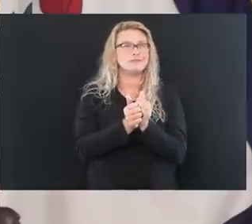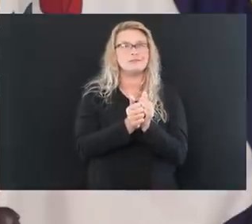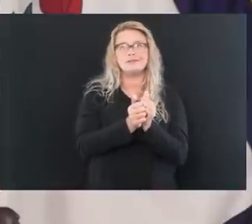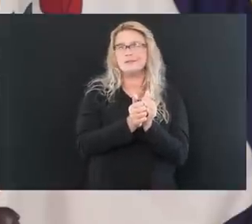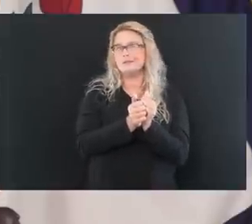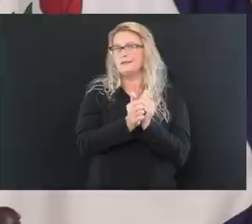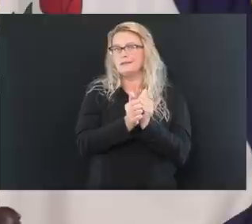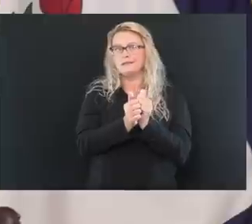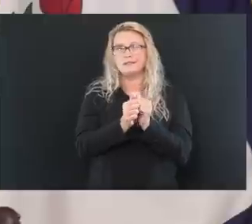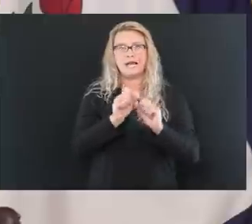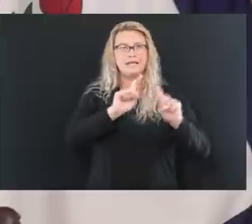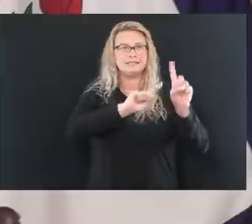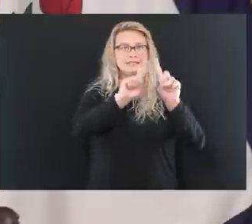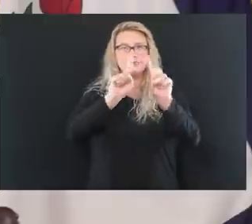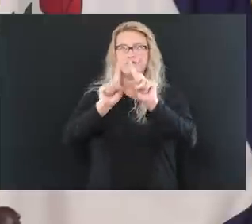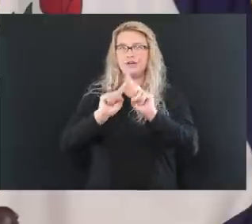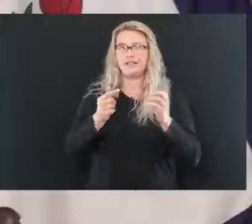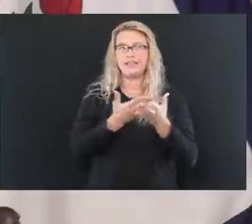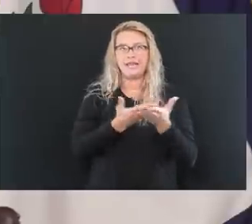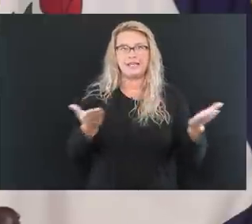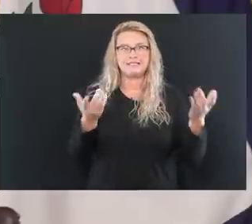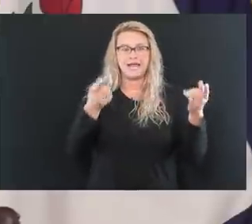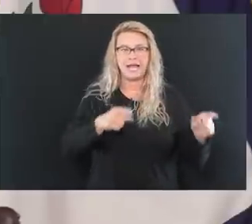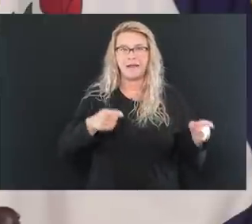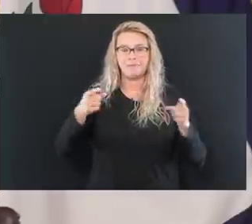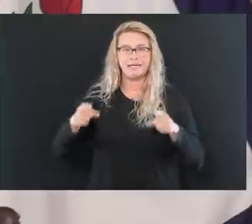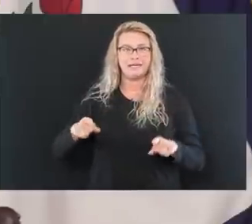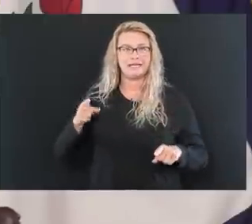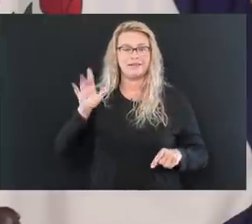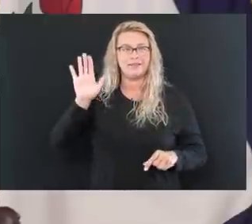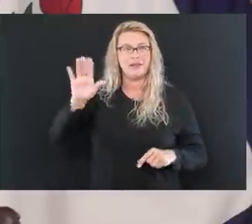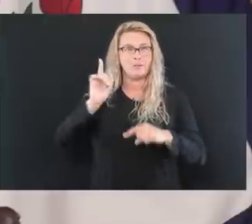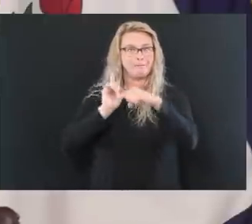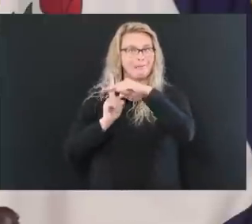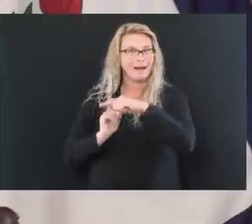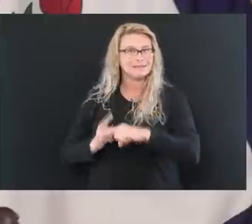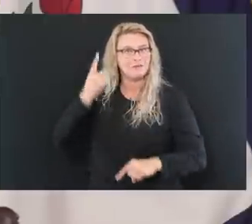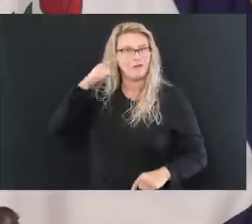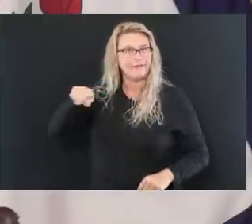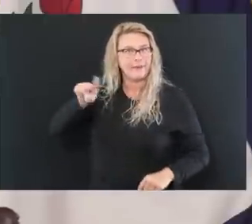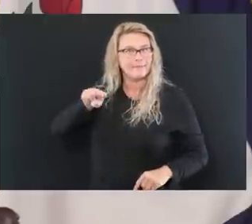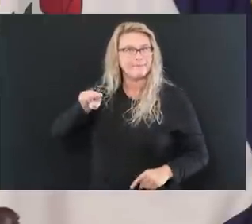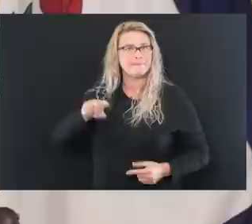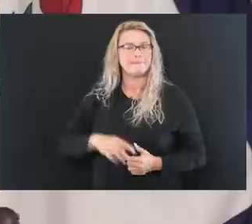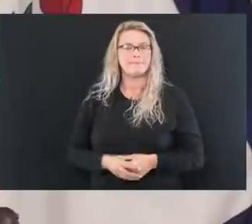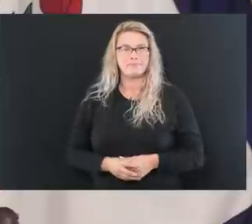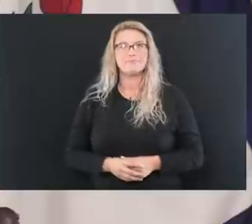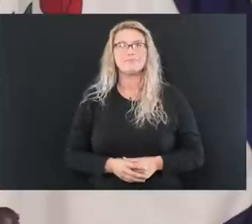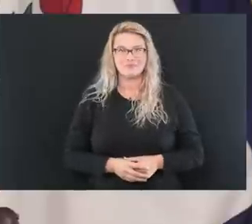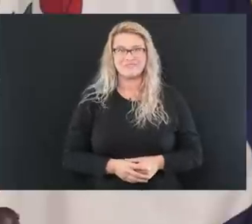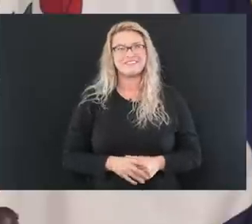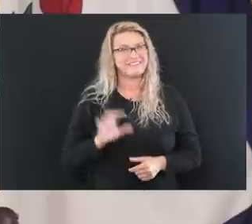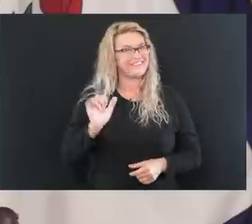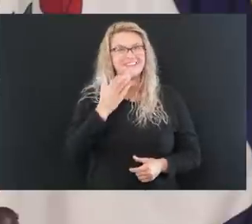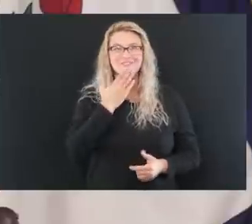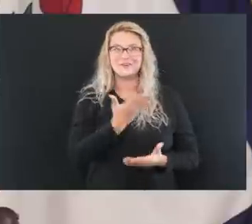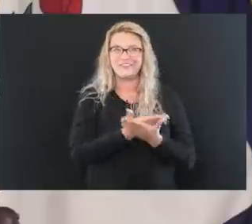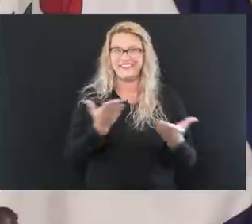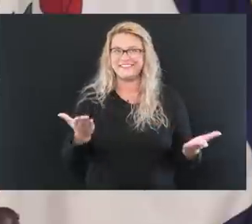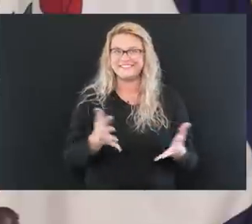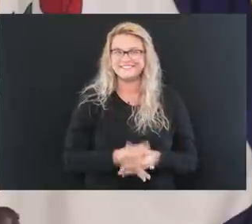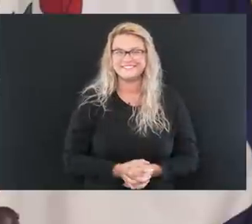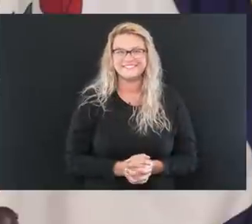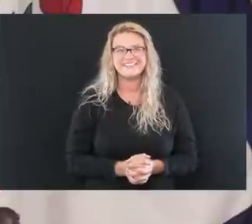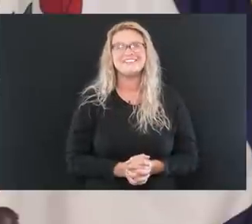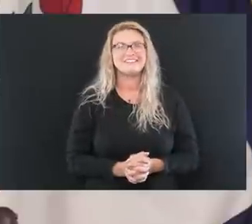you know, so many things happening in Mon County in a positive way for us and everything. That's good stuff. And